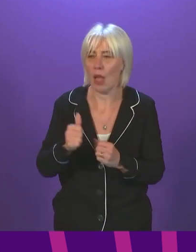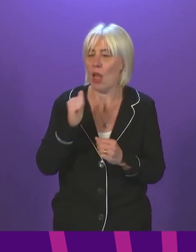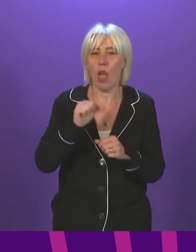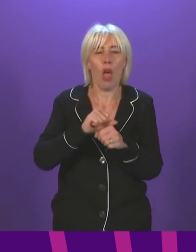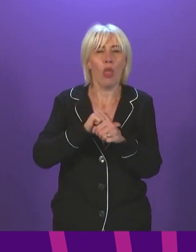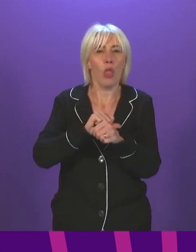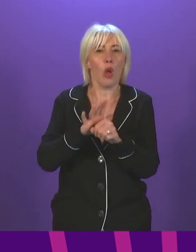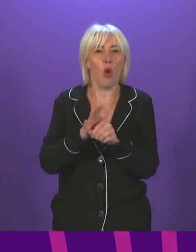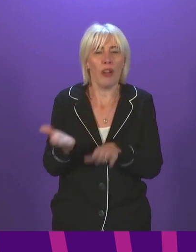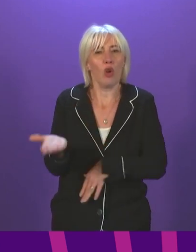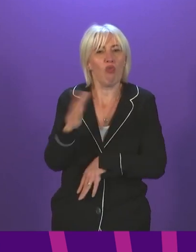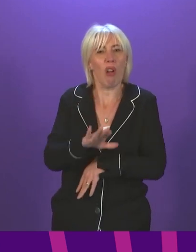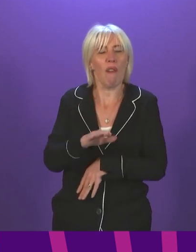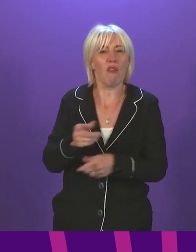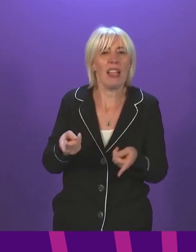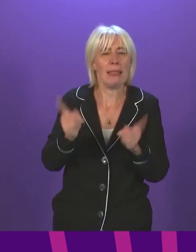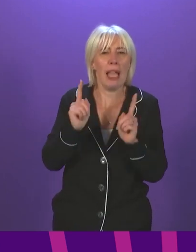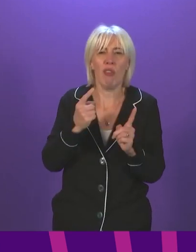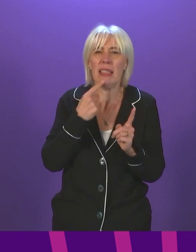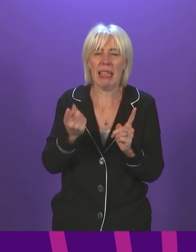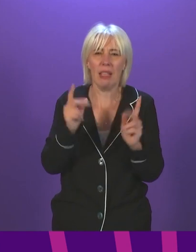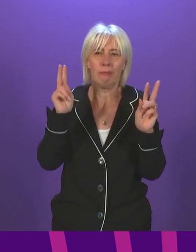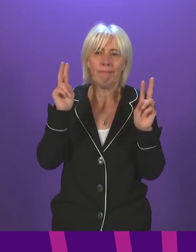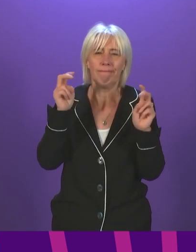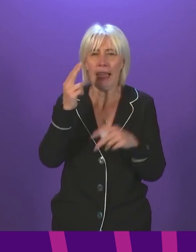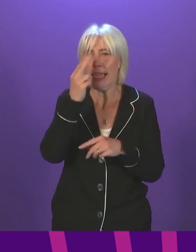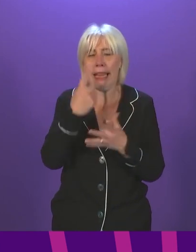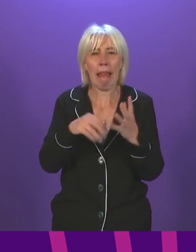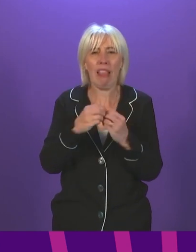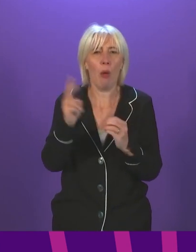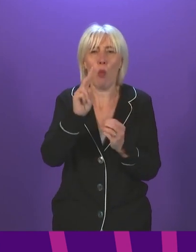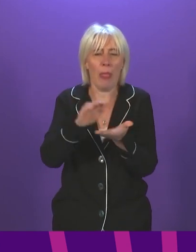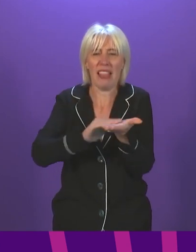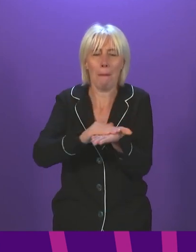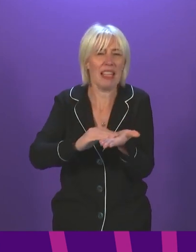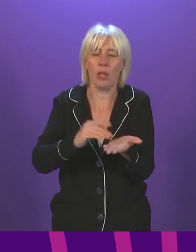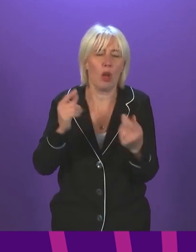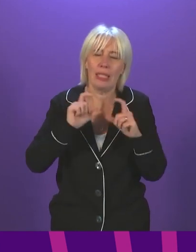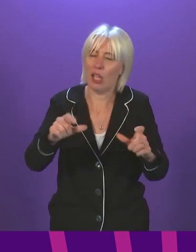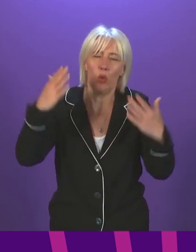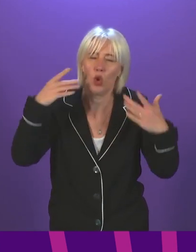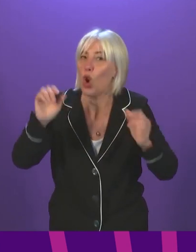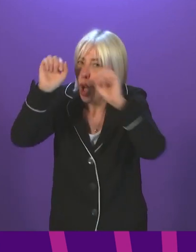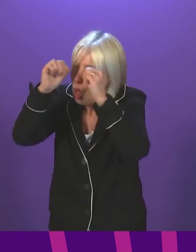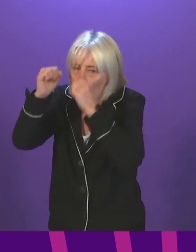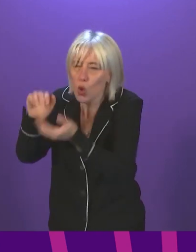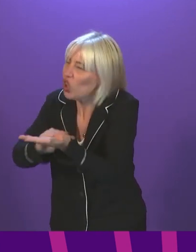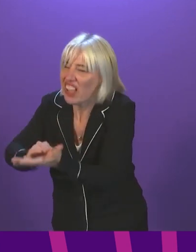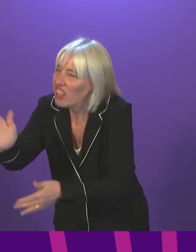Recovery Secretary that there is still no definition of what a nightclub is, and I'm not talking about the Google definition.